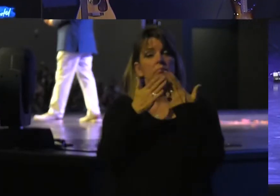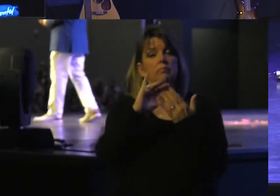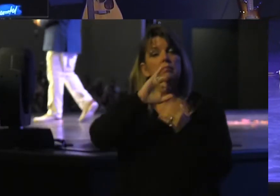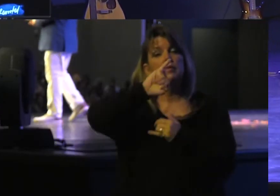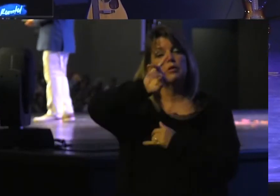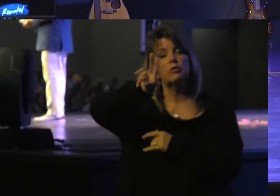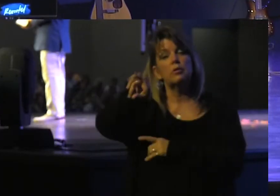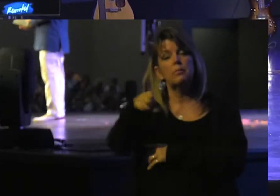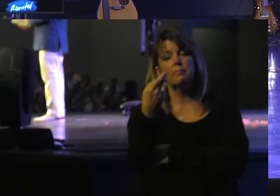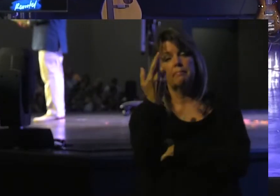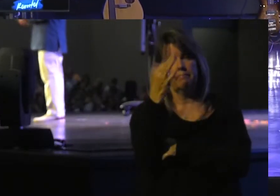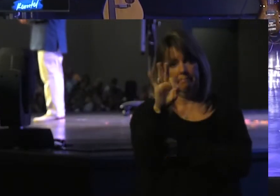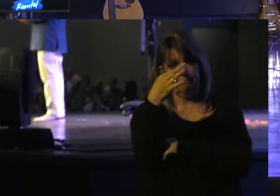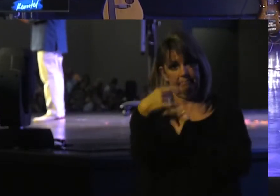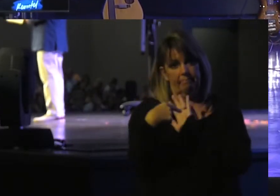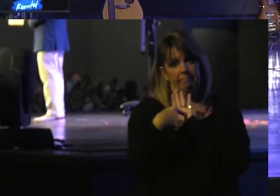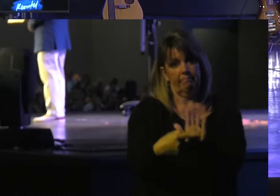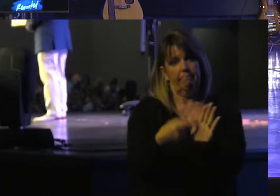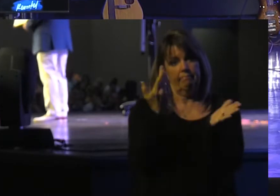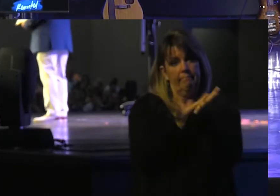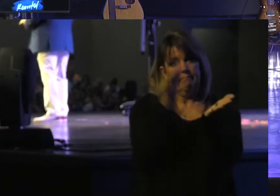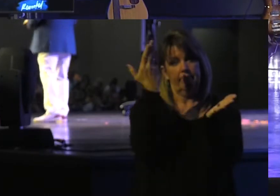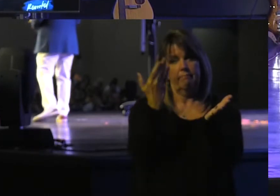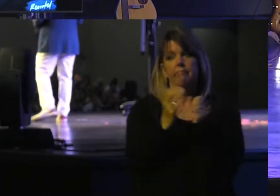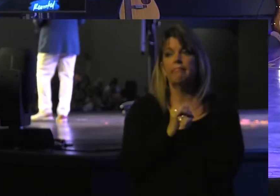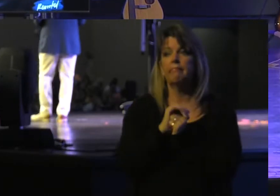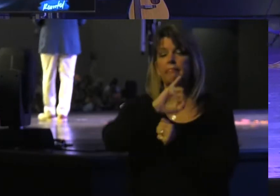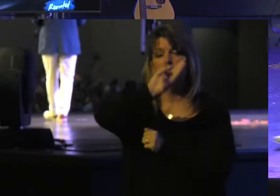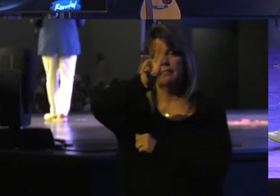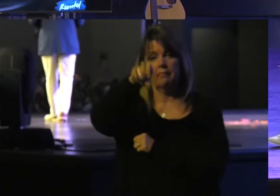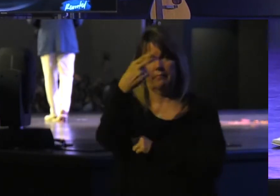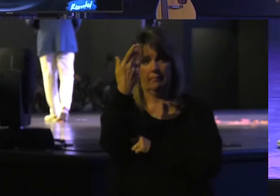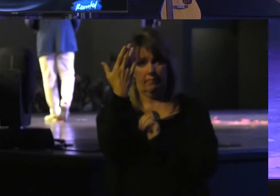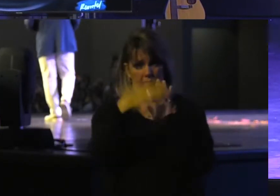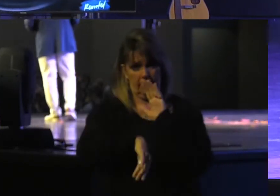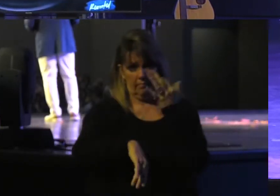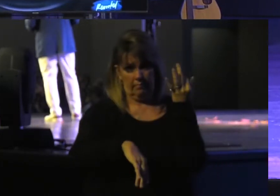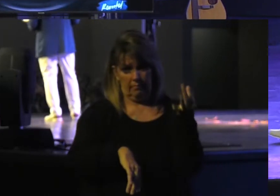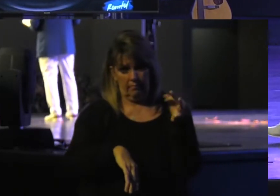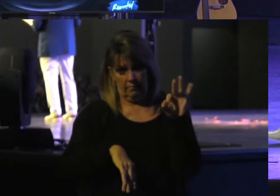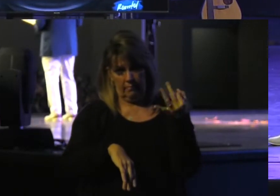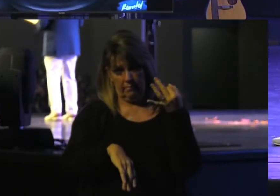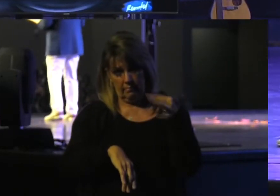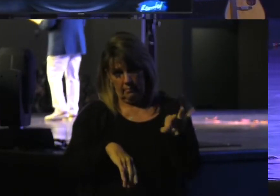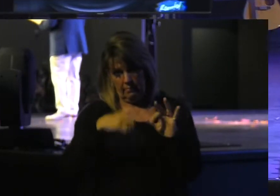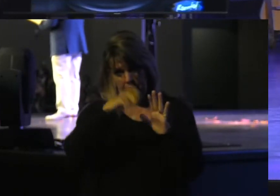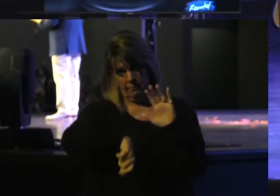Jeremiah 19 and let me show you. Jeremiah chapter 19, verse 1.